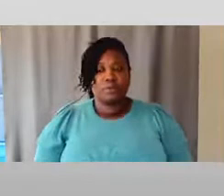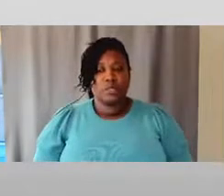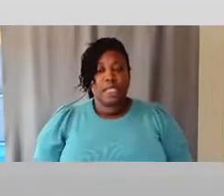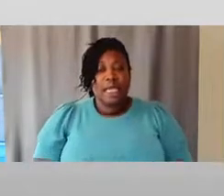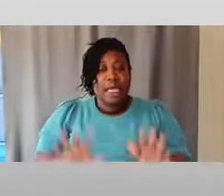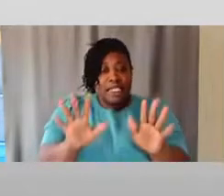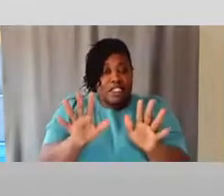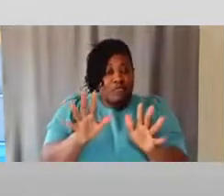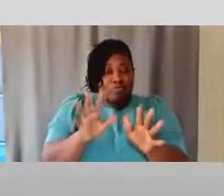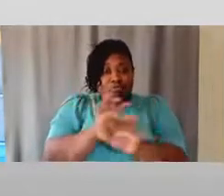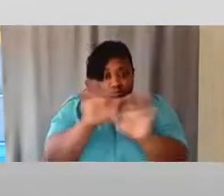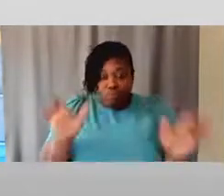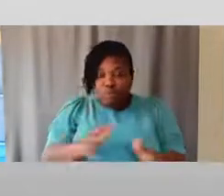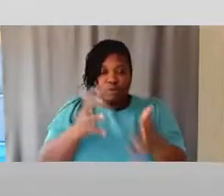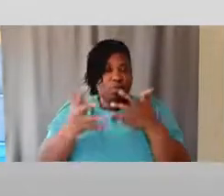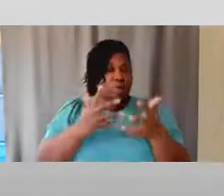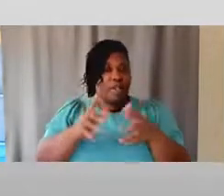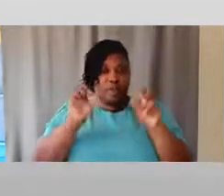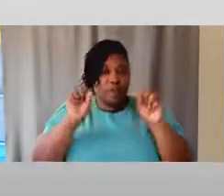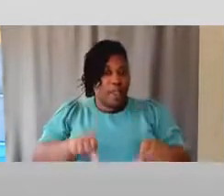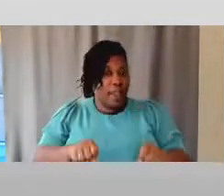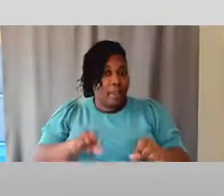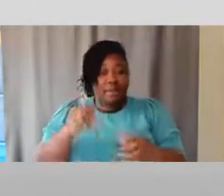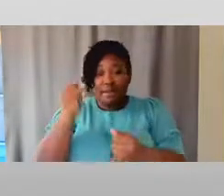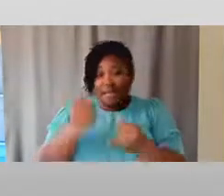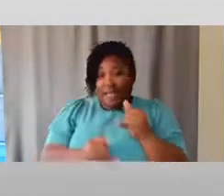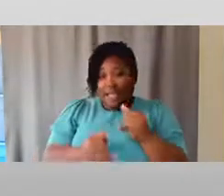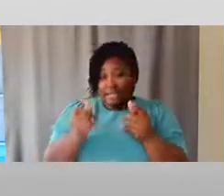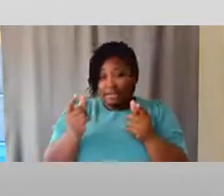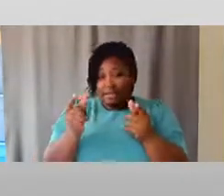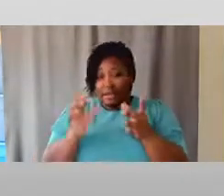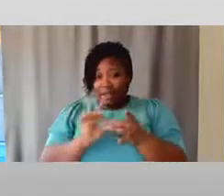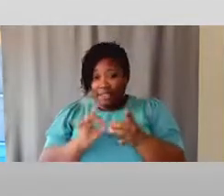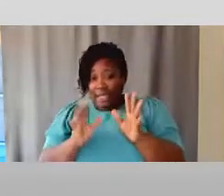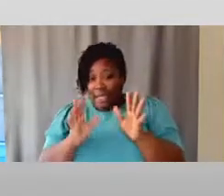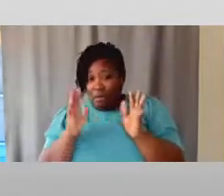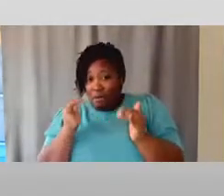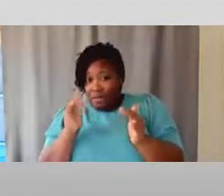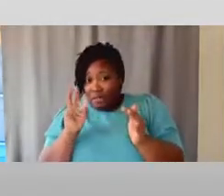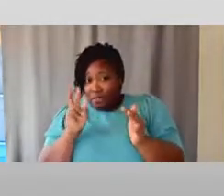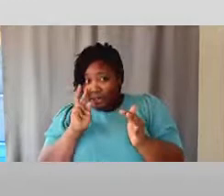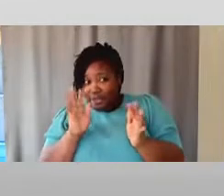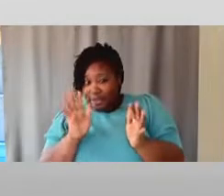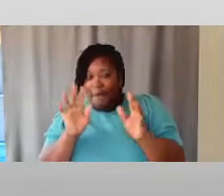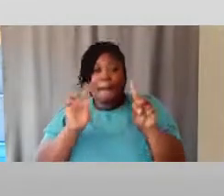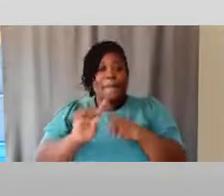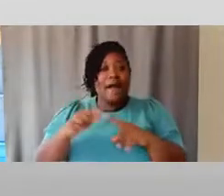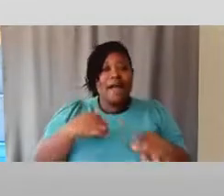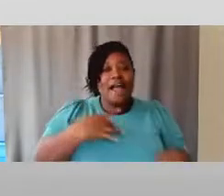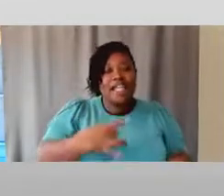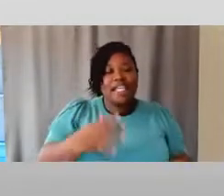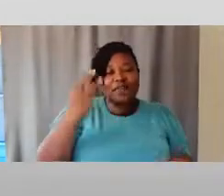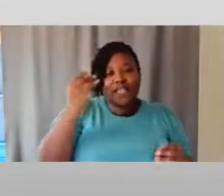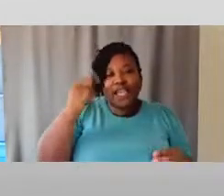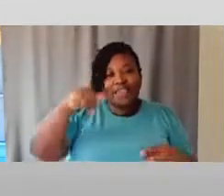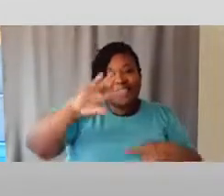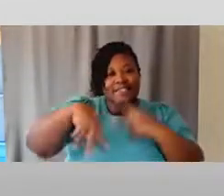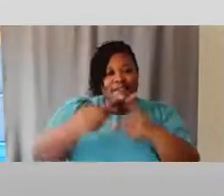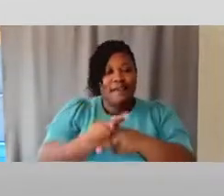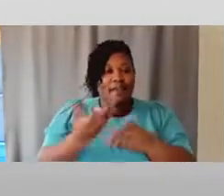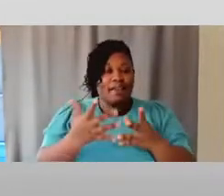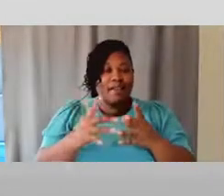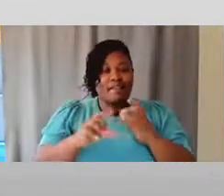you can. The last thing I'll say, hopefully, I don't know. We'll see. But I like to think of any type of this advocacy work